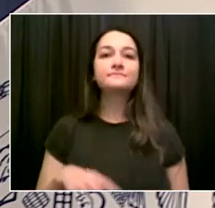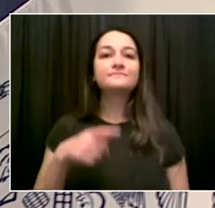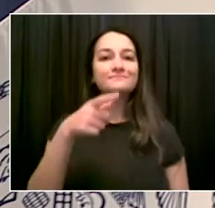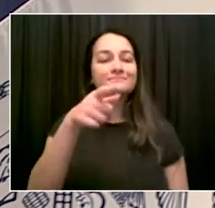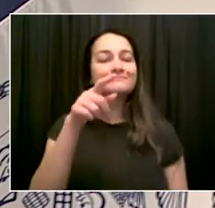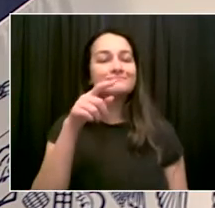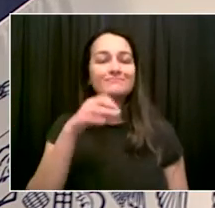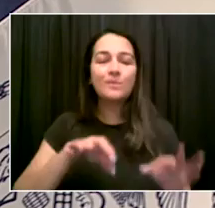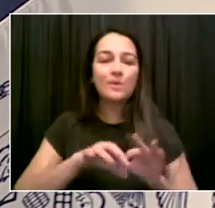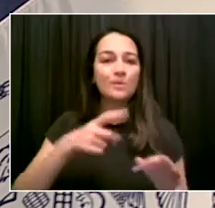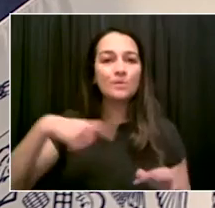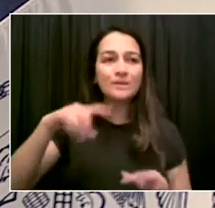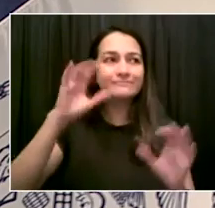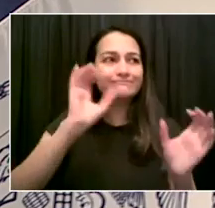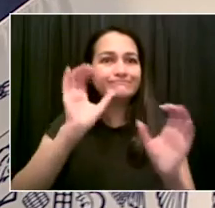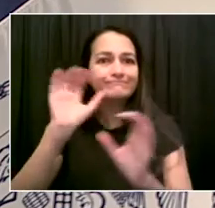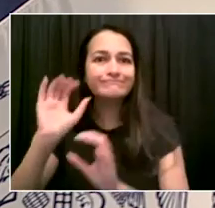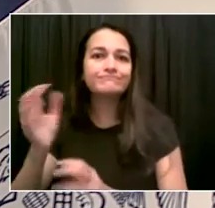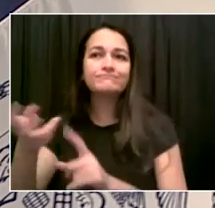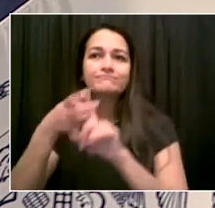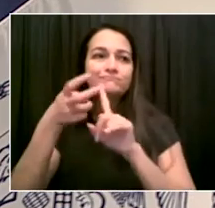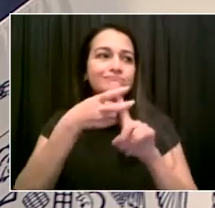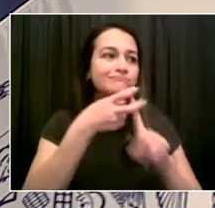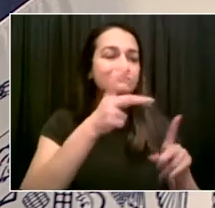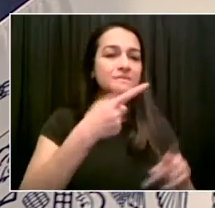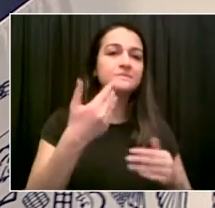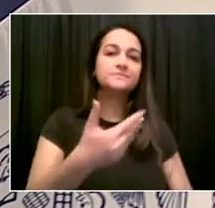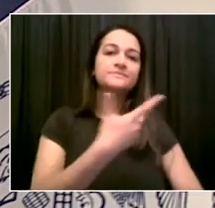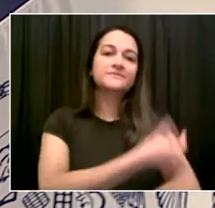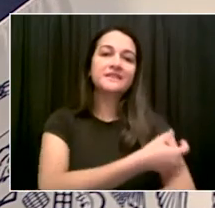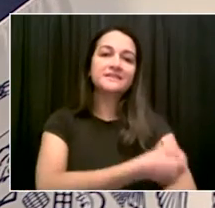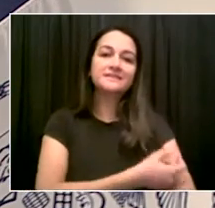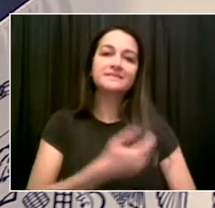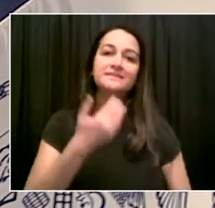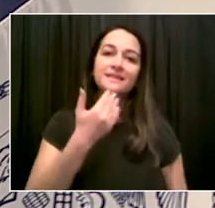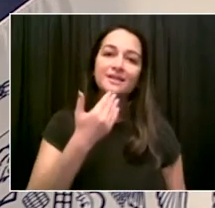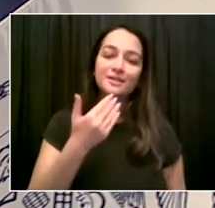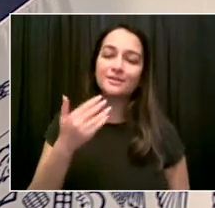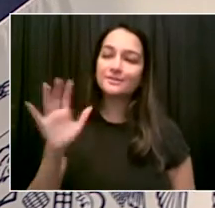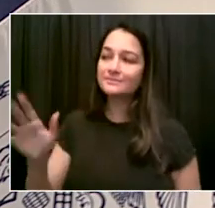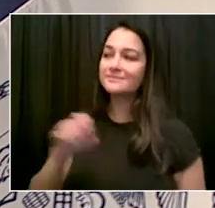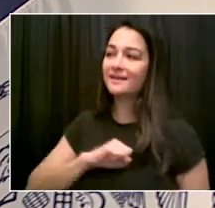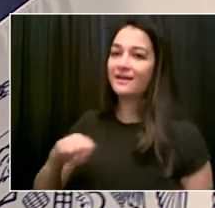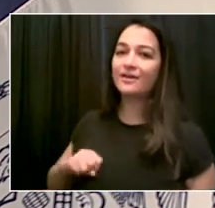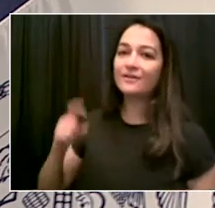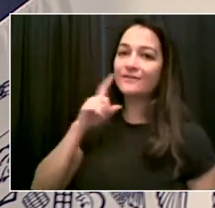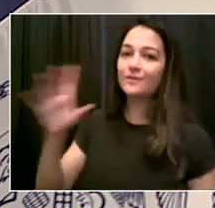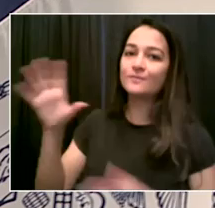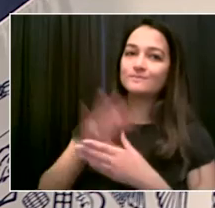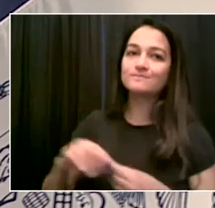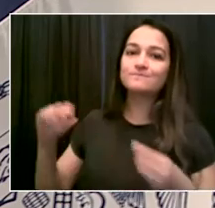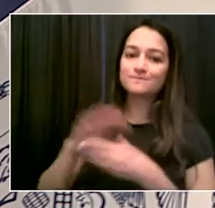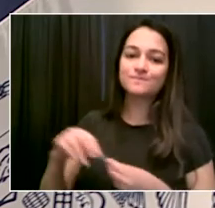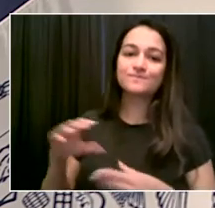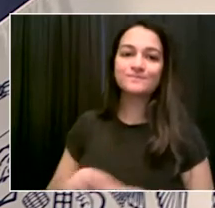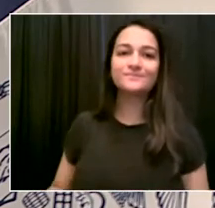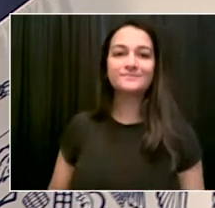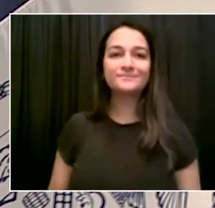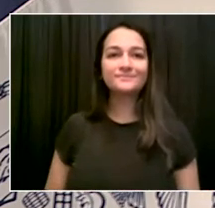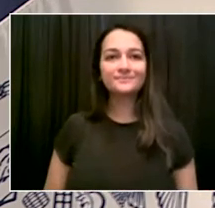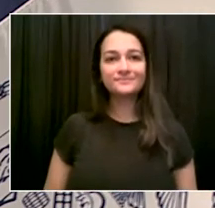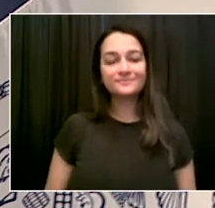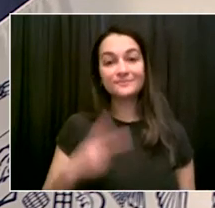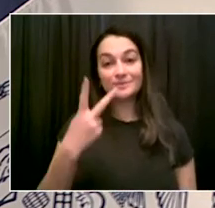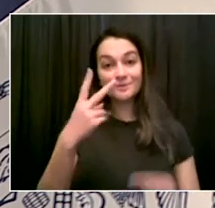Thank you, Senator. Now, everyone, I want you to hear from two leaders of the business community and two folks who will be